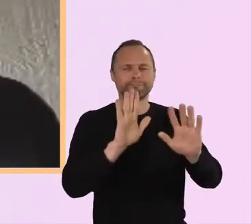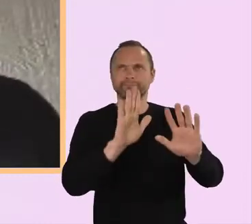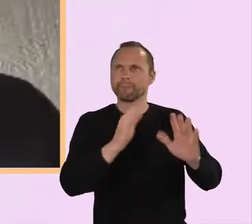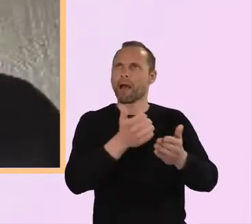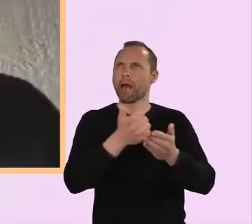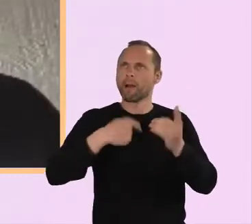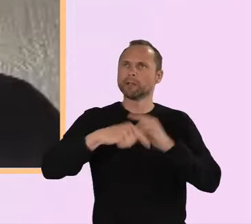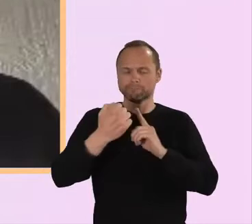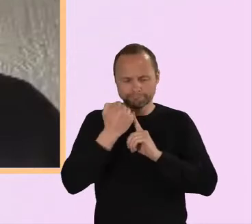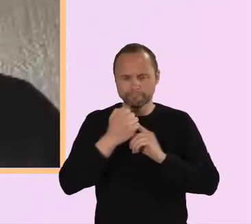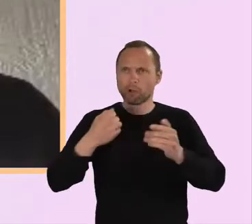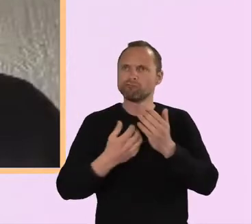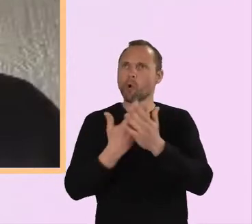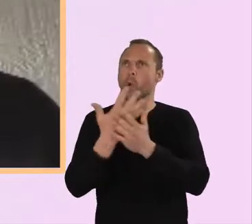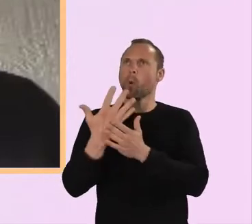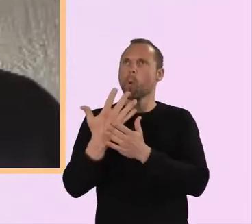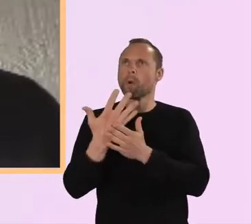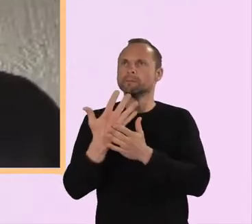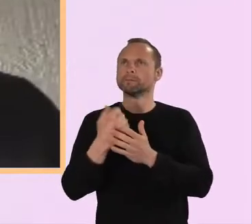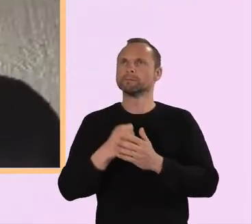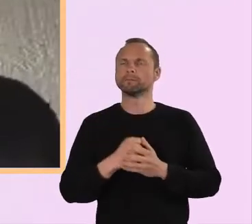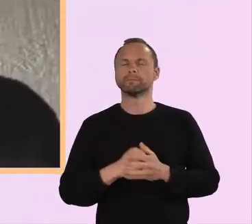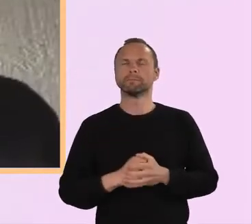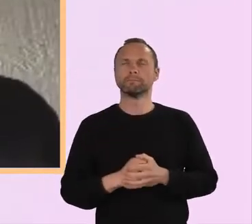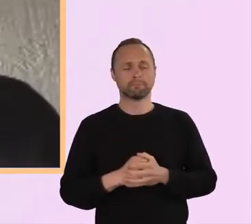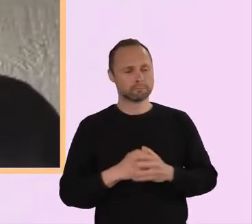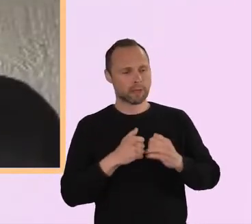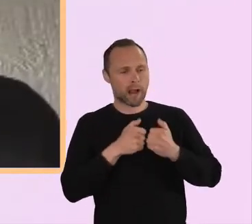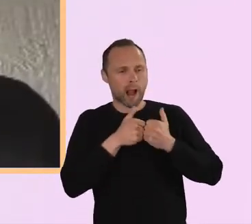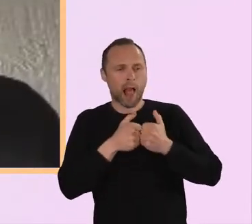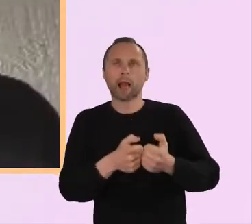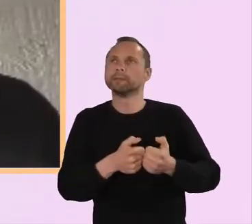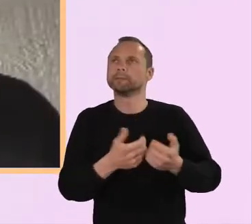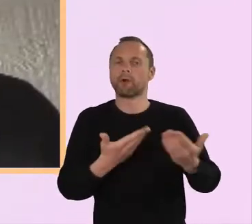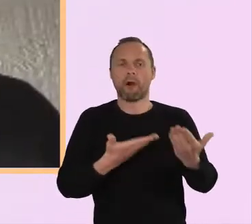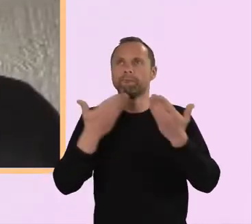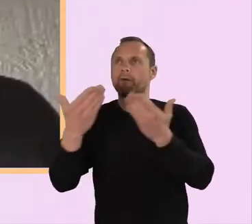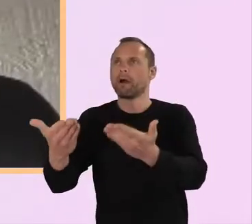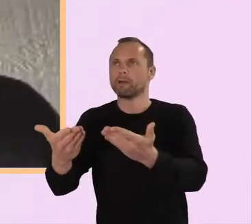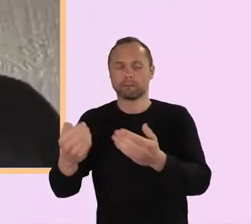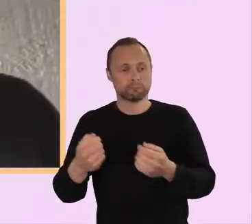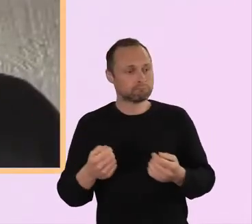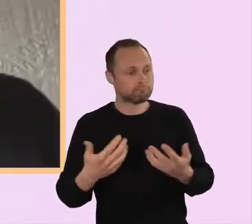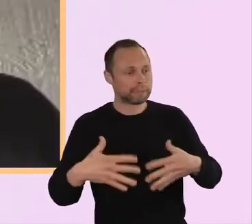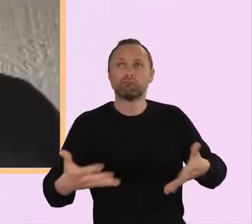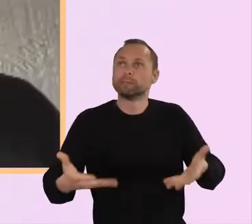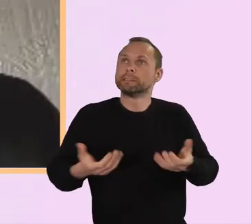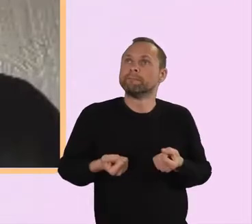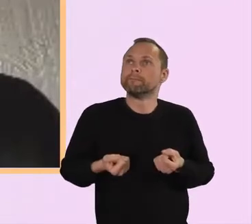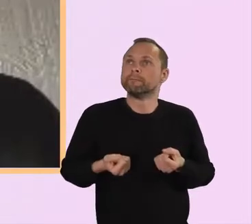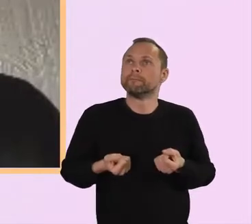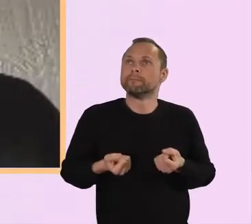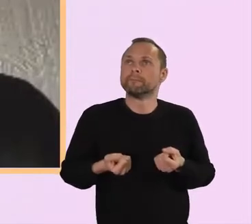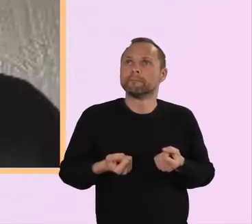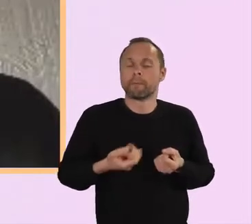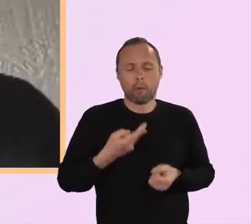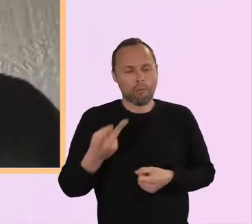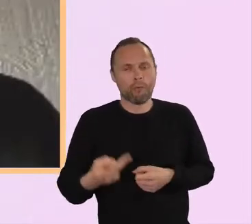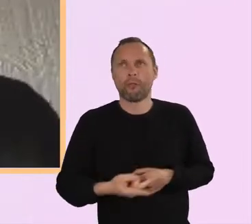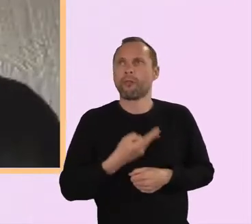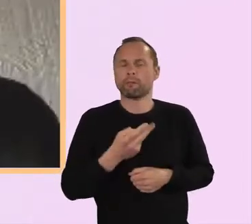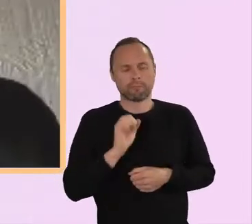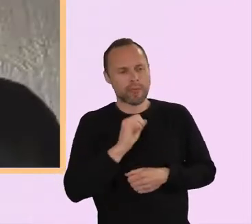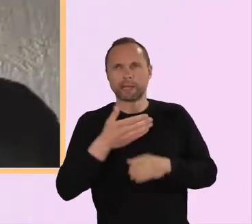For kindness that were offered and those that were received. For the service that